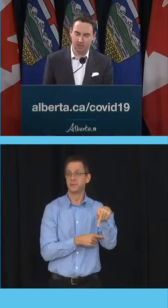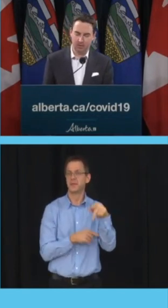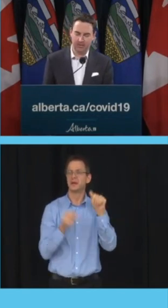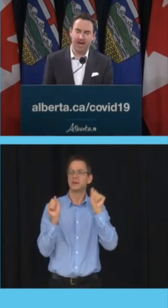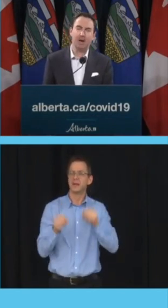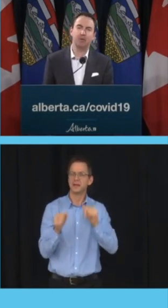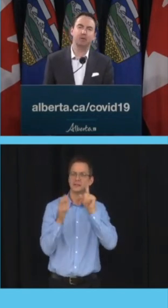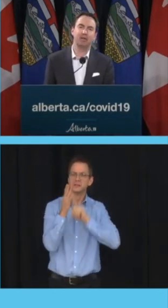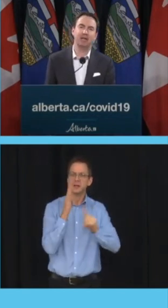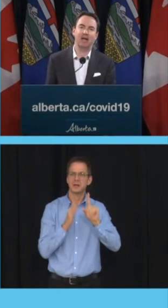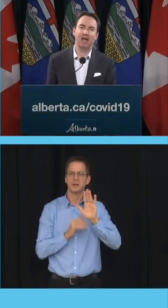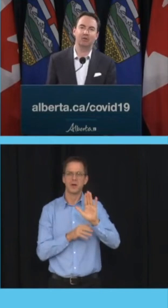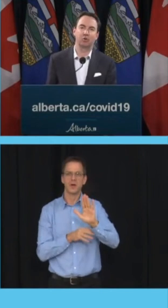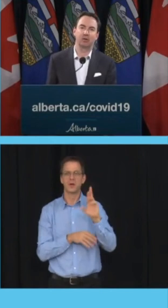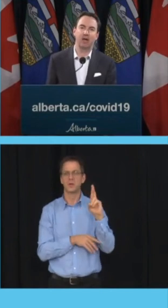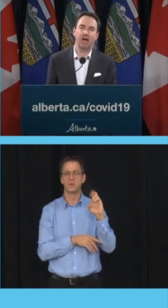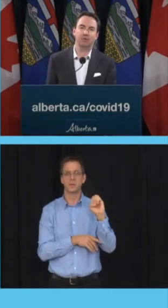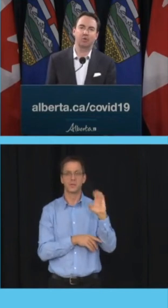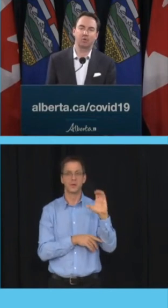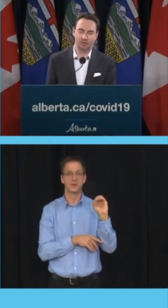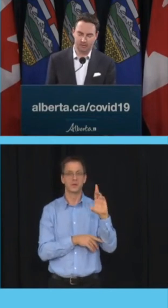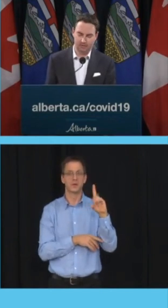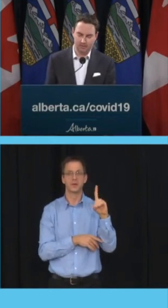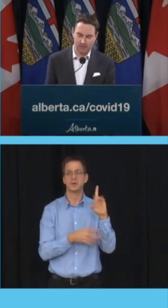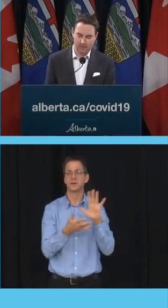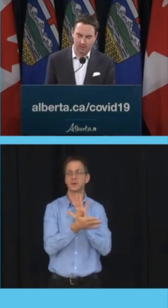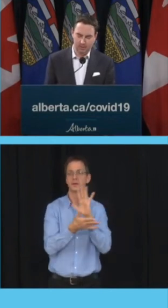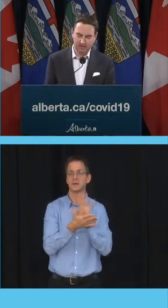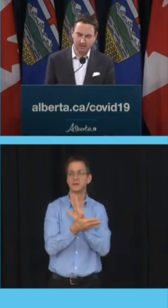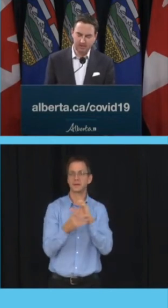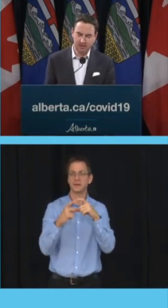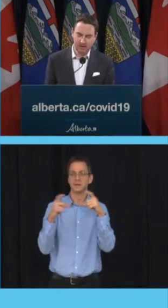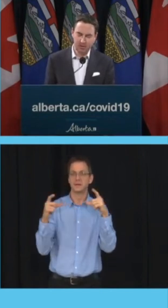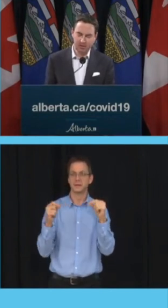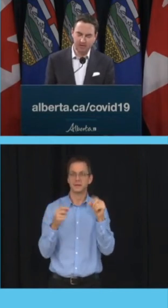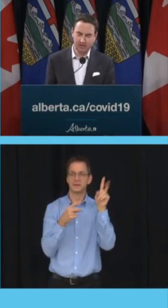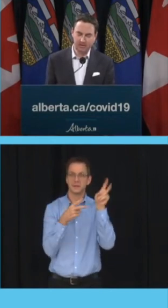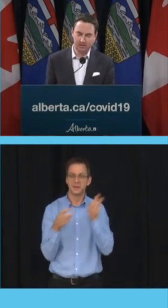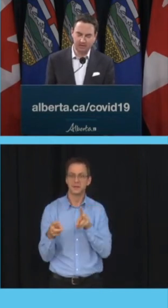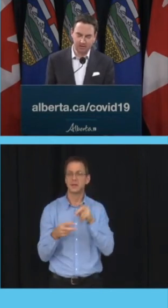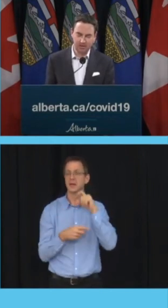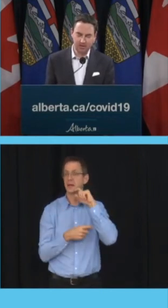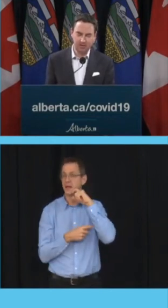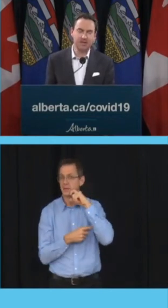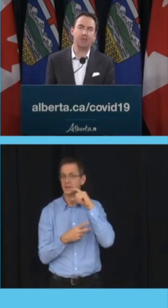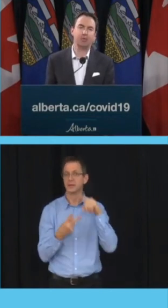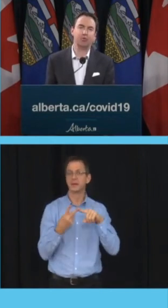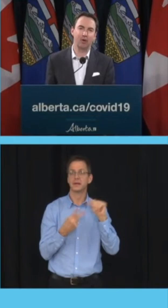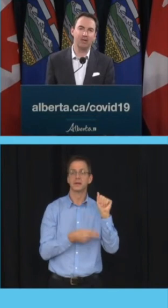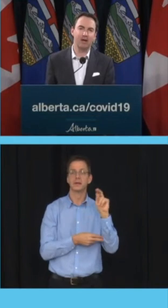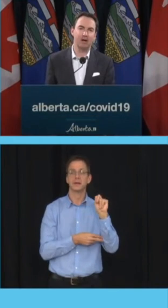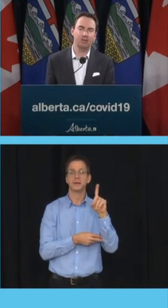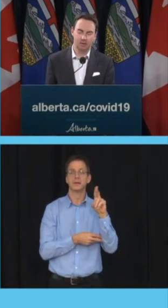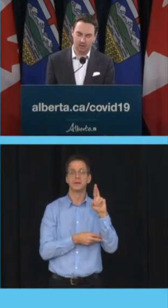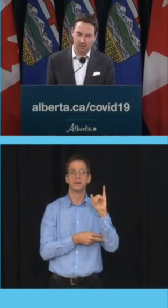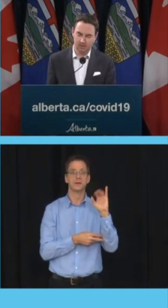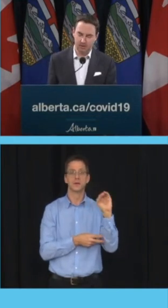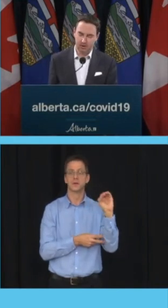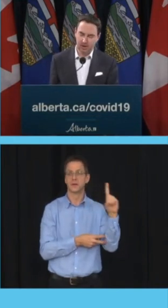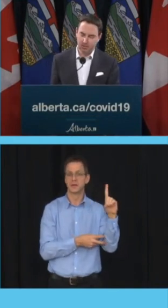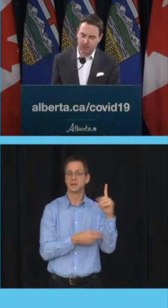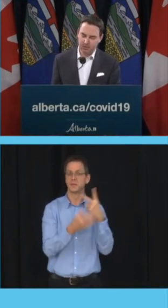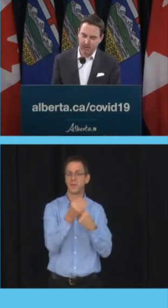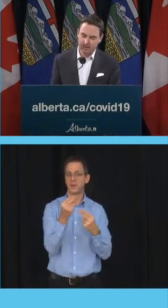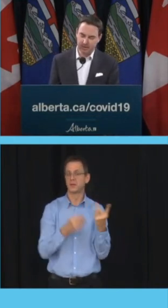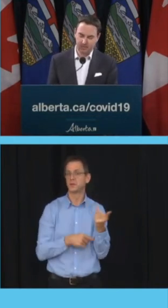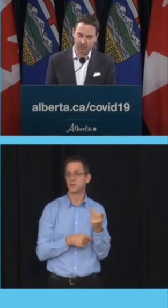download in both the Apple and Android app stores. Businesses and other organizations can start using the app right now